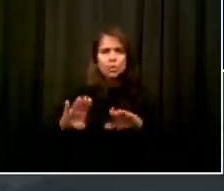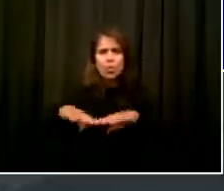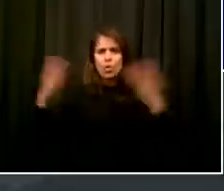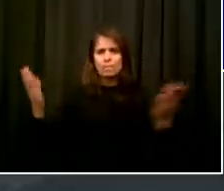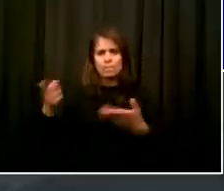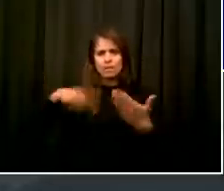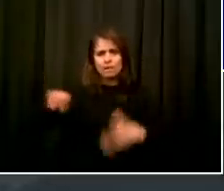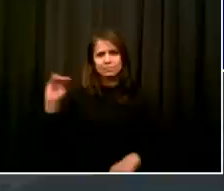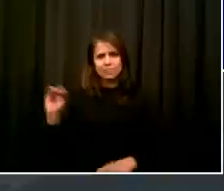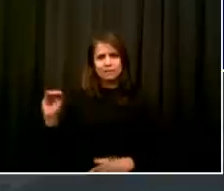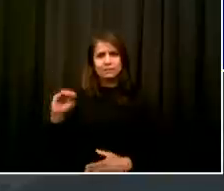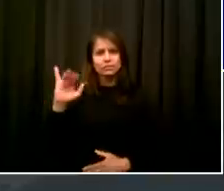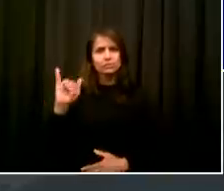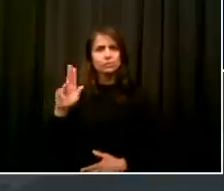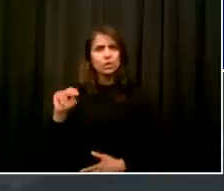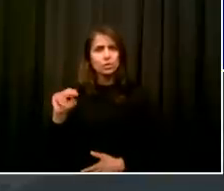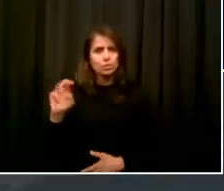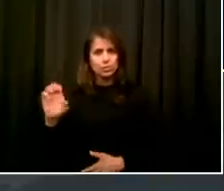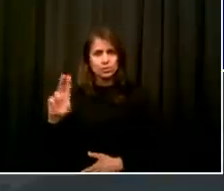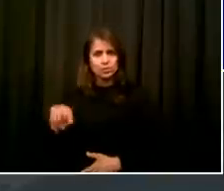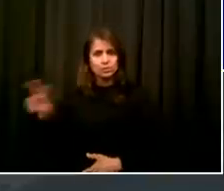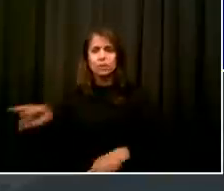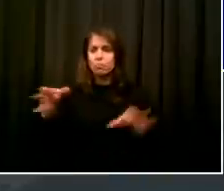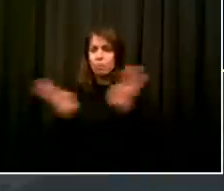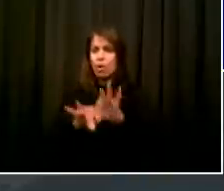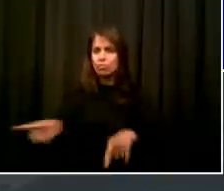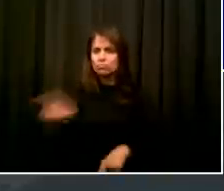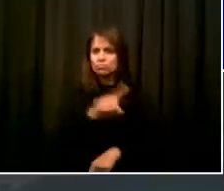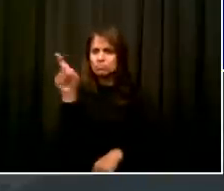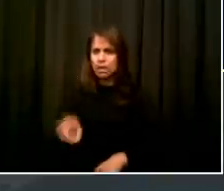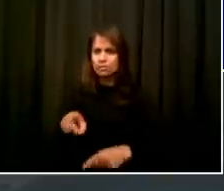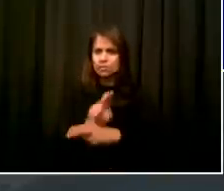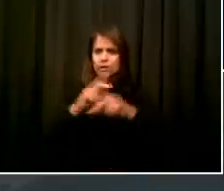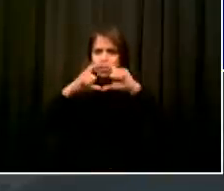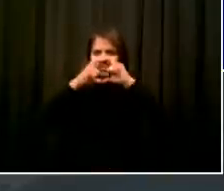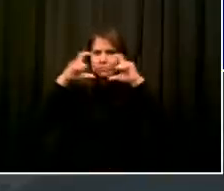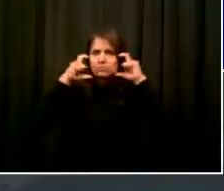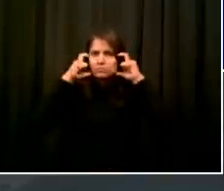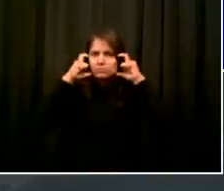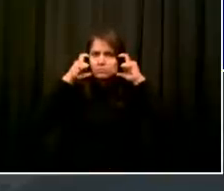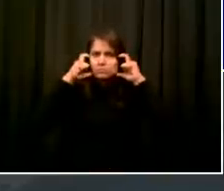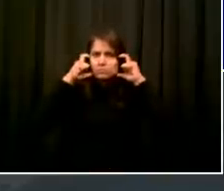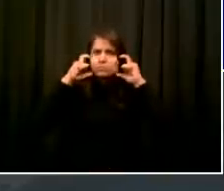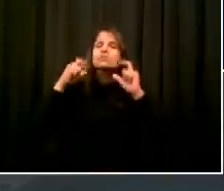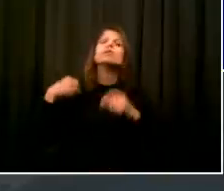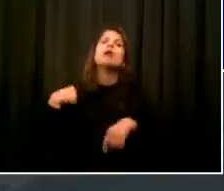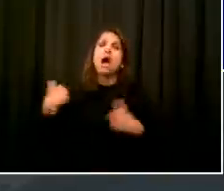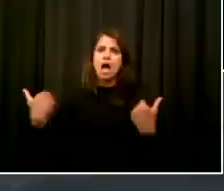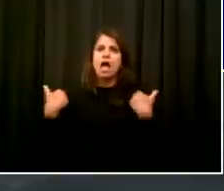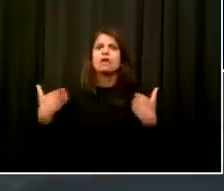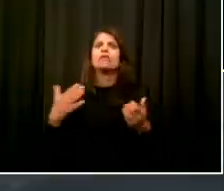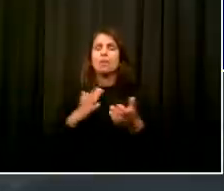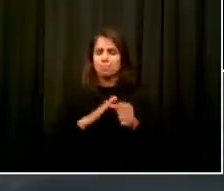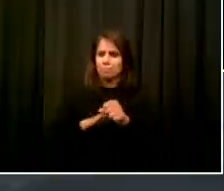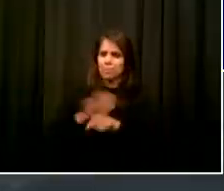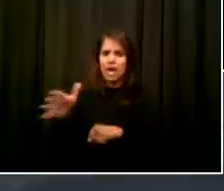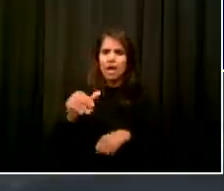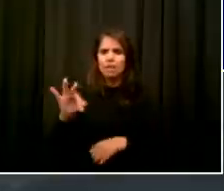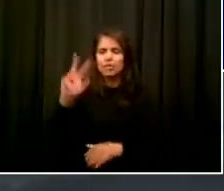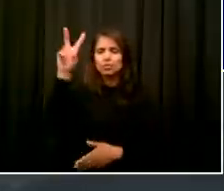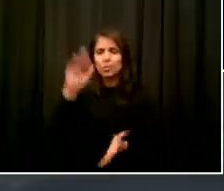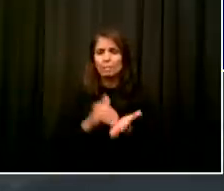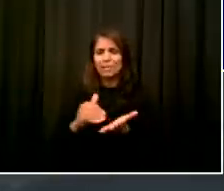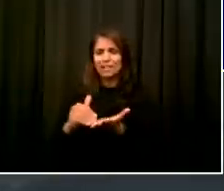We also have already distributed two million, and so this will bring our total to four million face coverings for our small